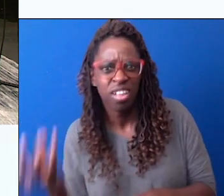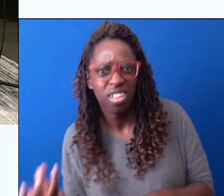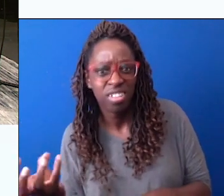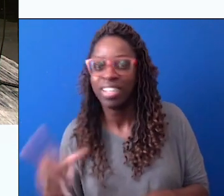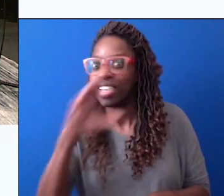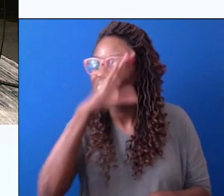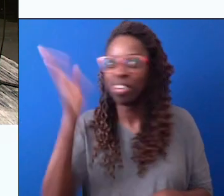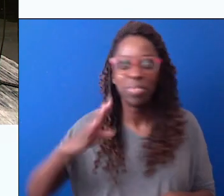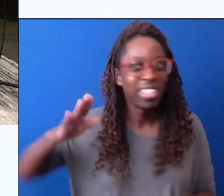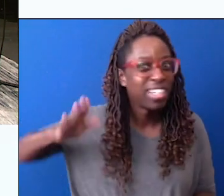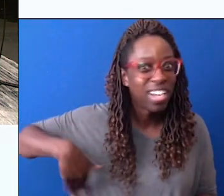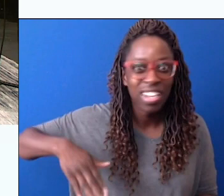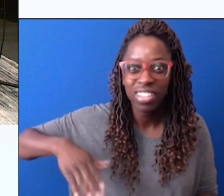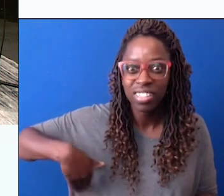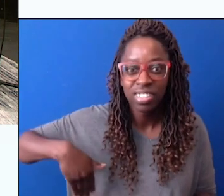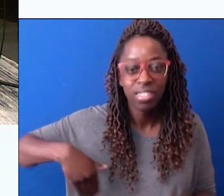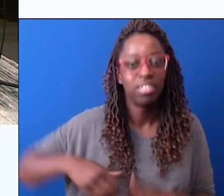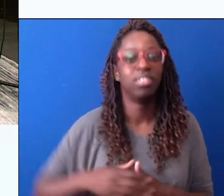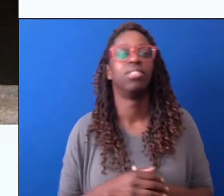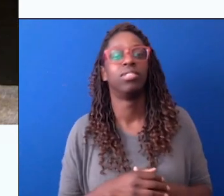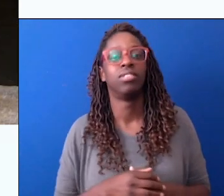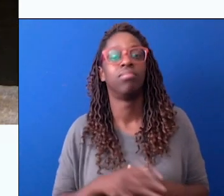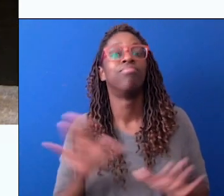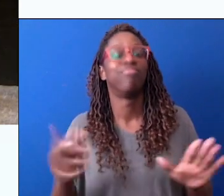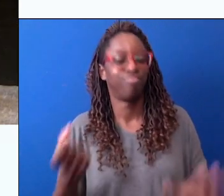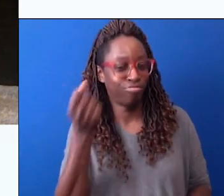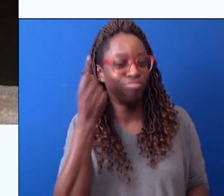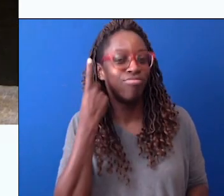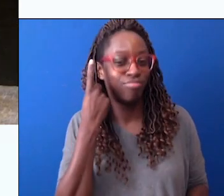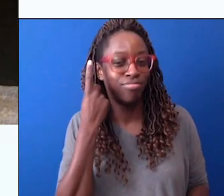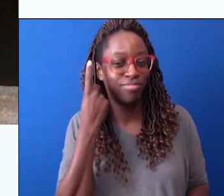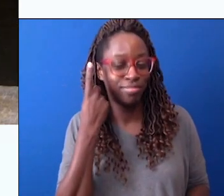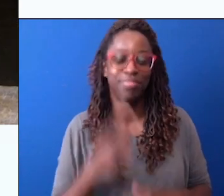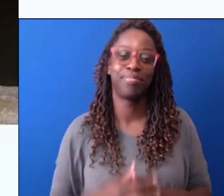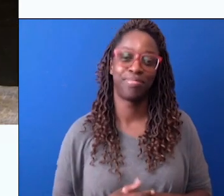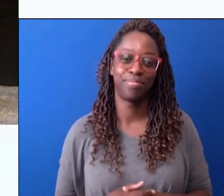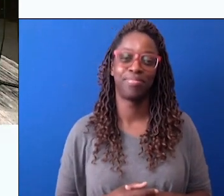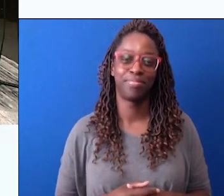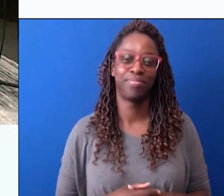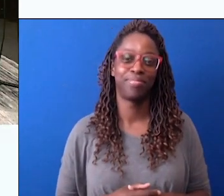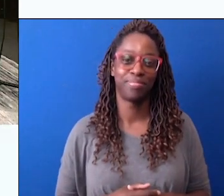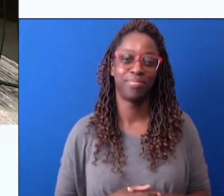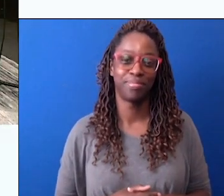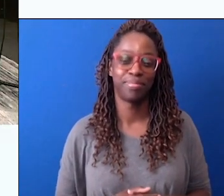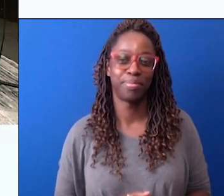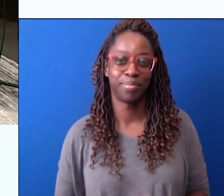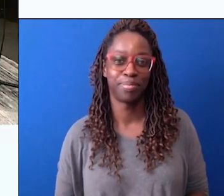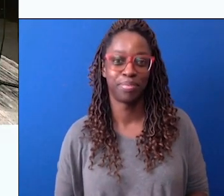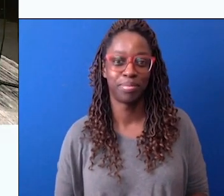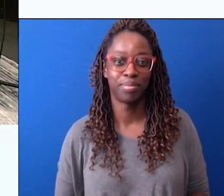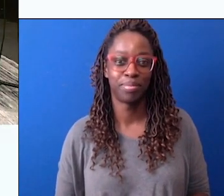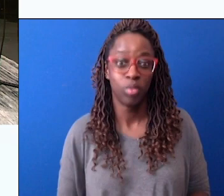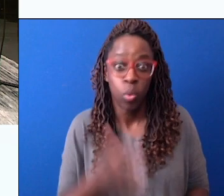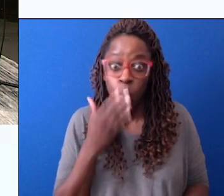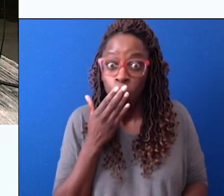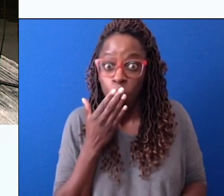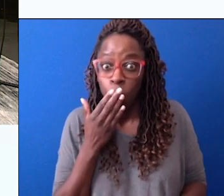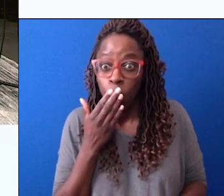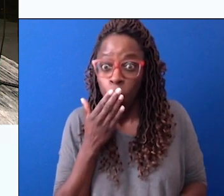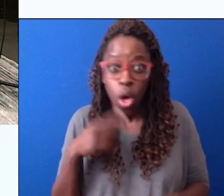the weight, marinero soul You'll never be late, marinero soul To understand,